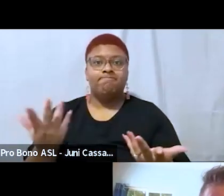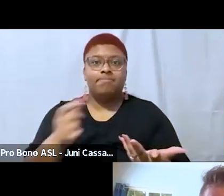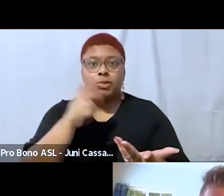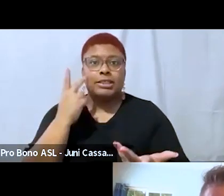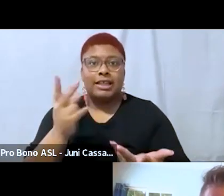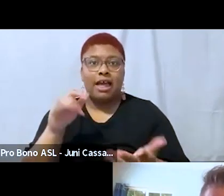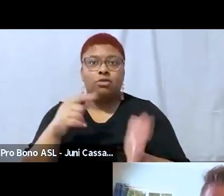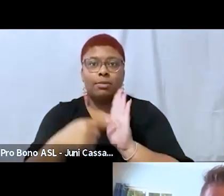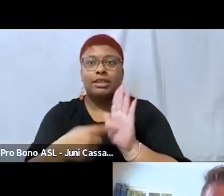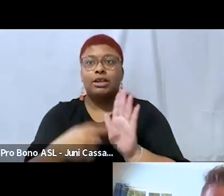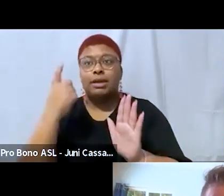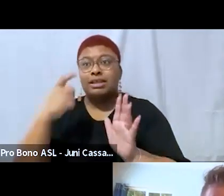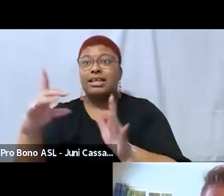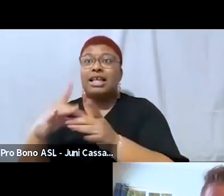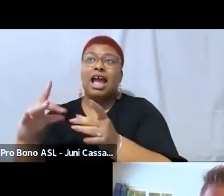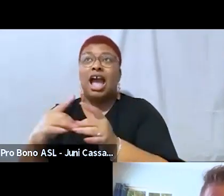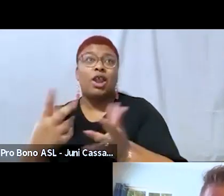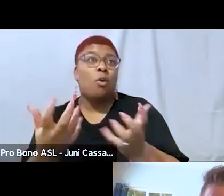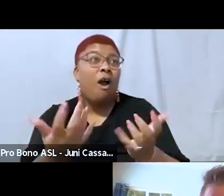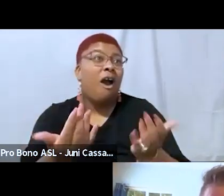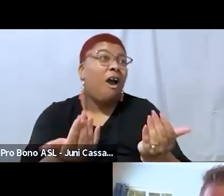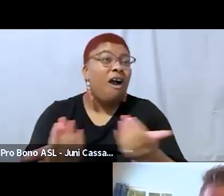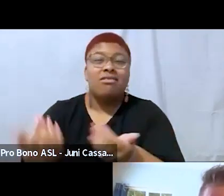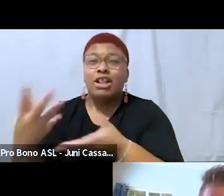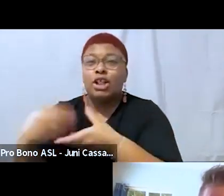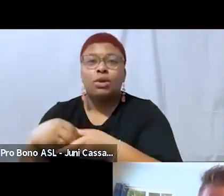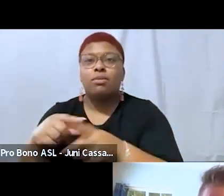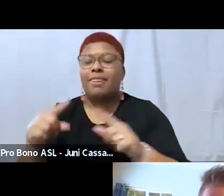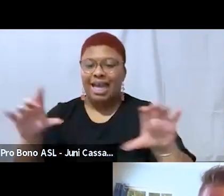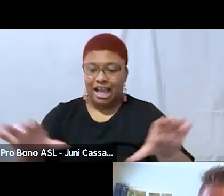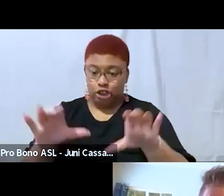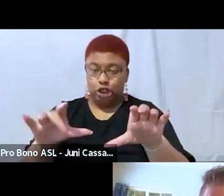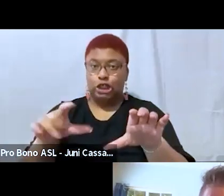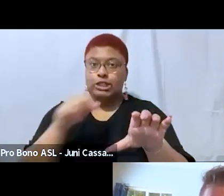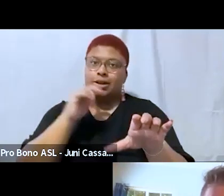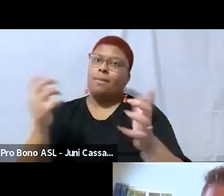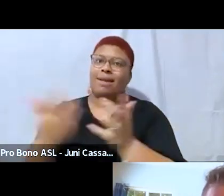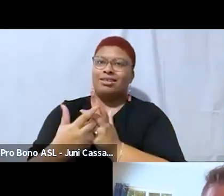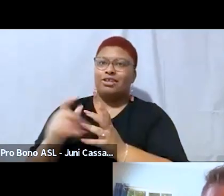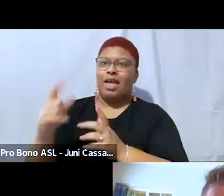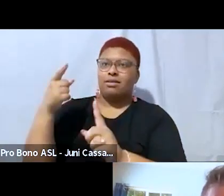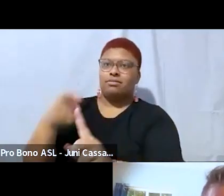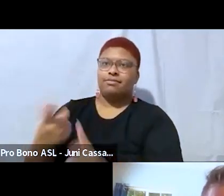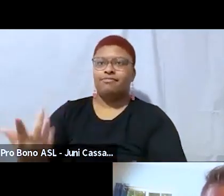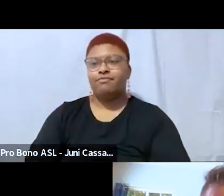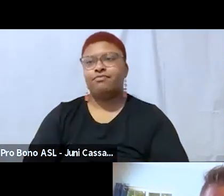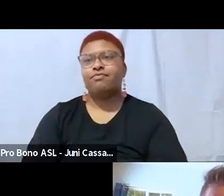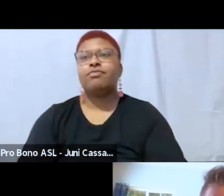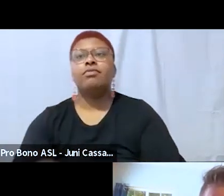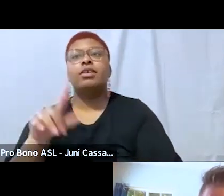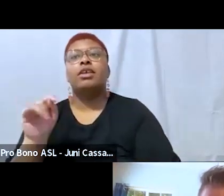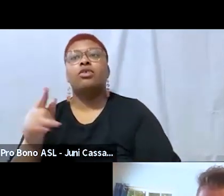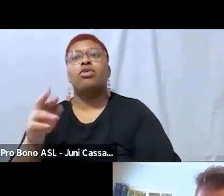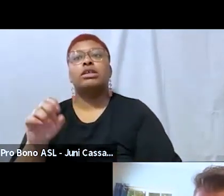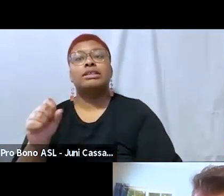saying they want to include you but like the actions aren't matching up you know i'm speaking of media for those who